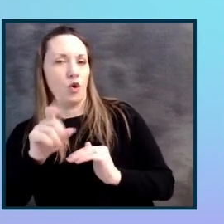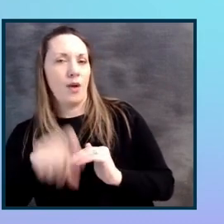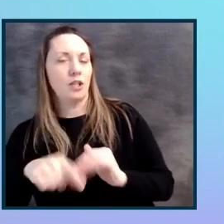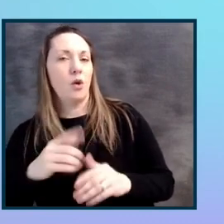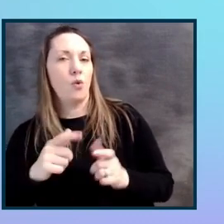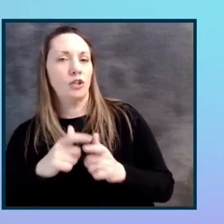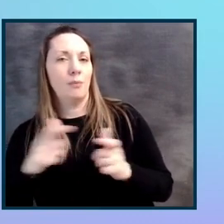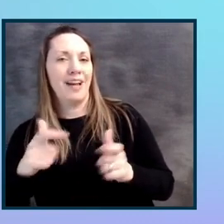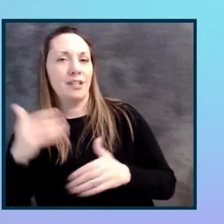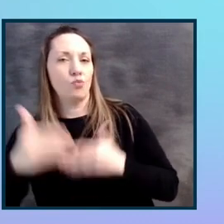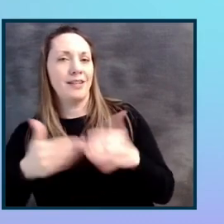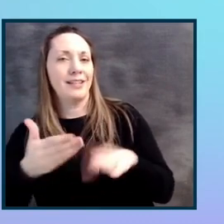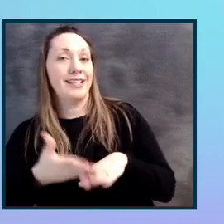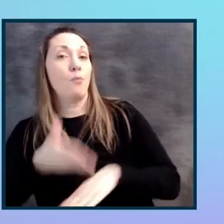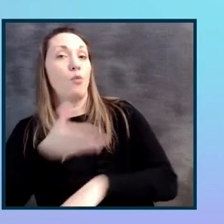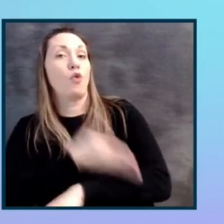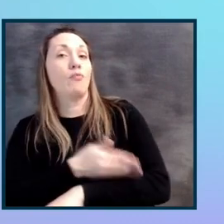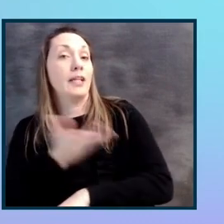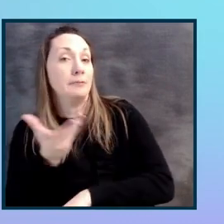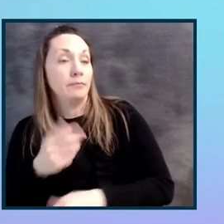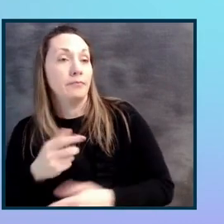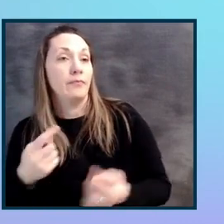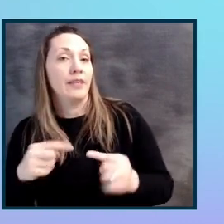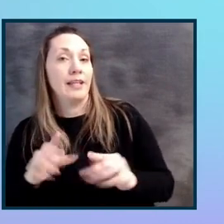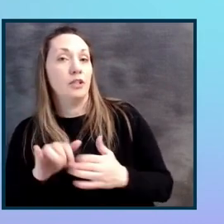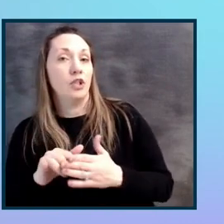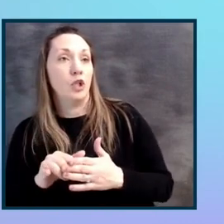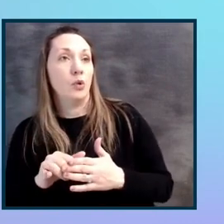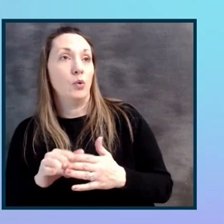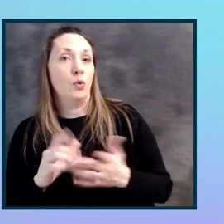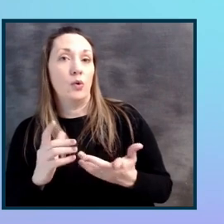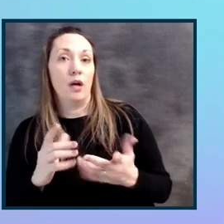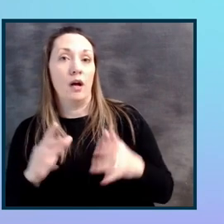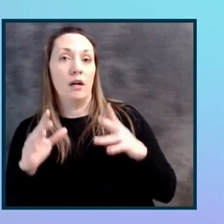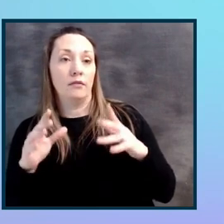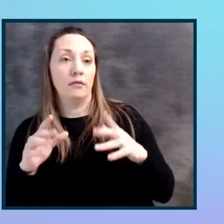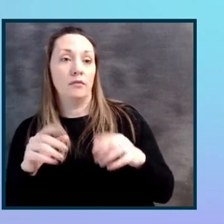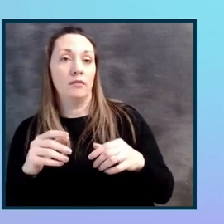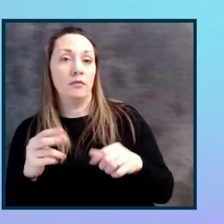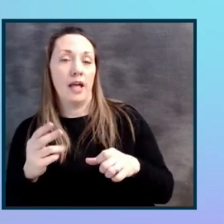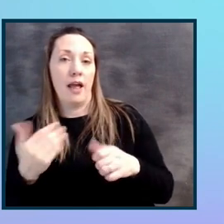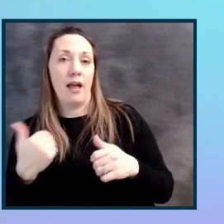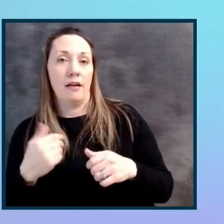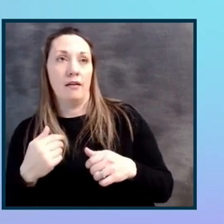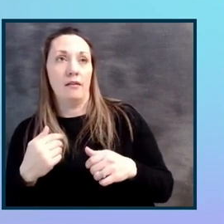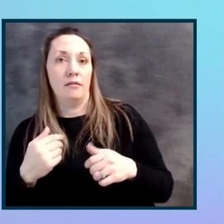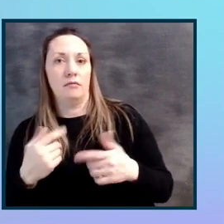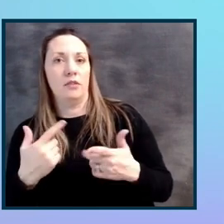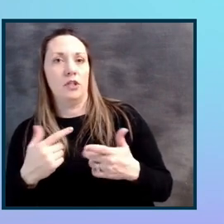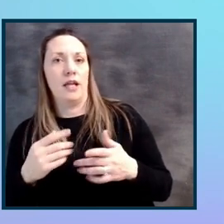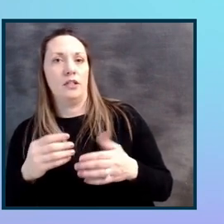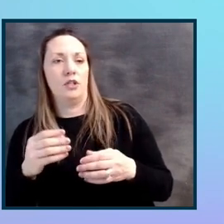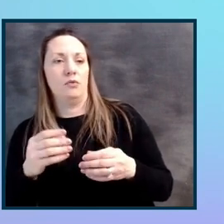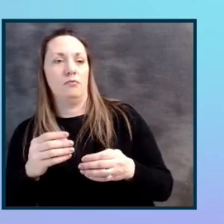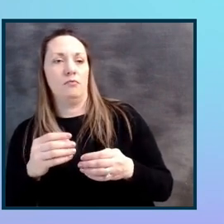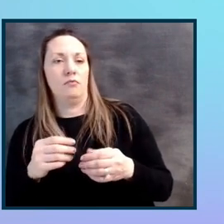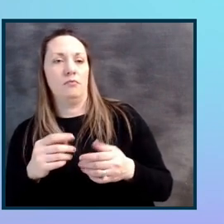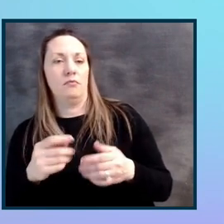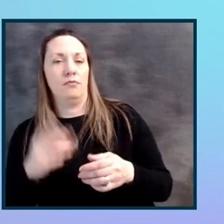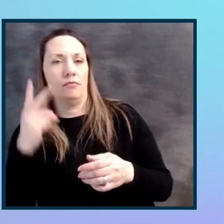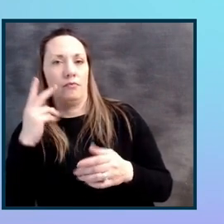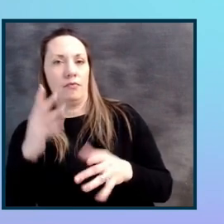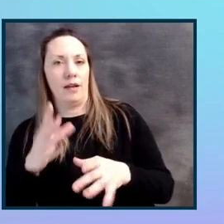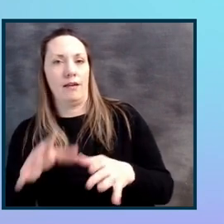process improvement as you assimilated the results of the audit? Oh, that's a really good question.